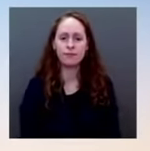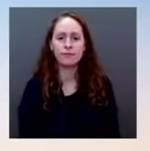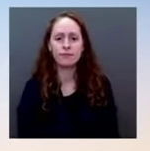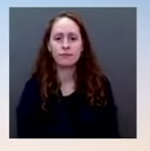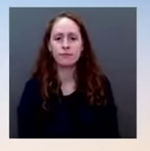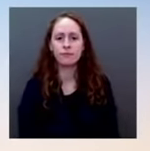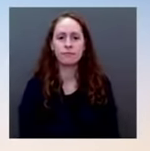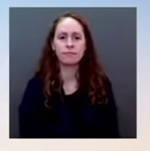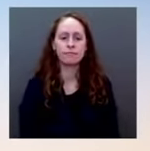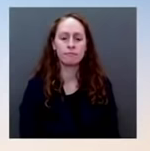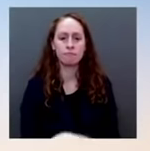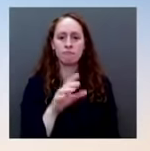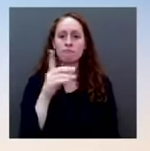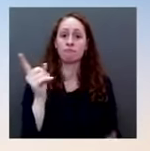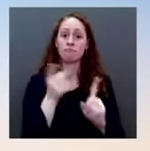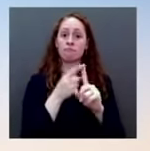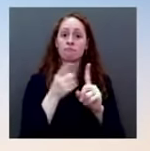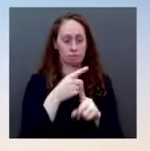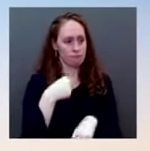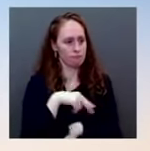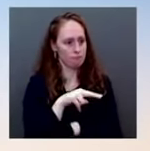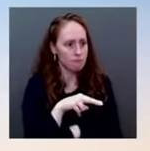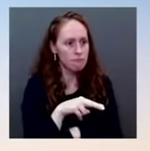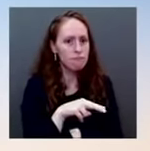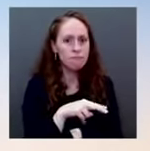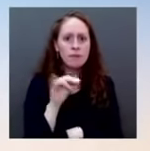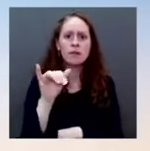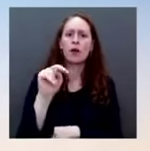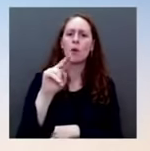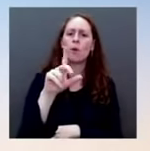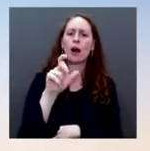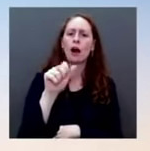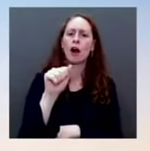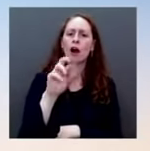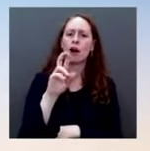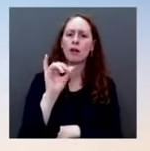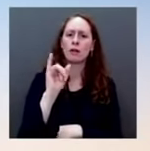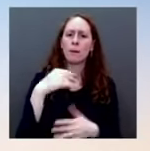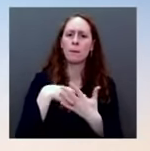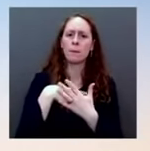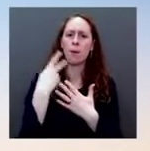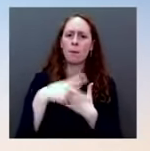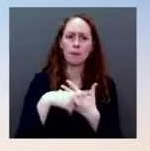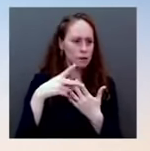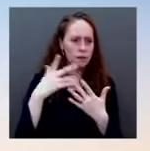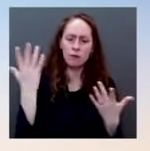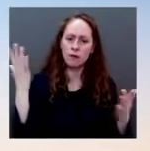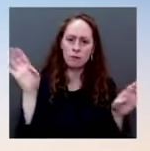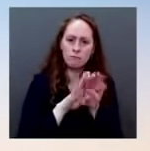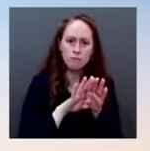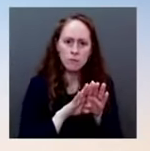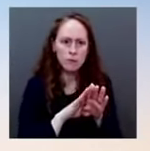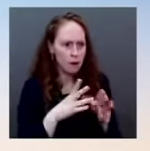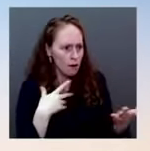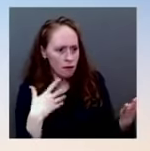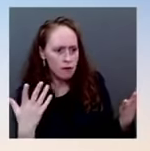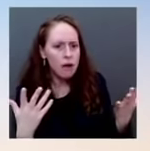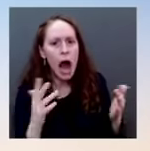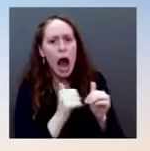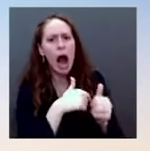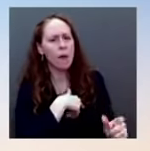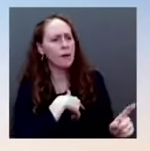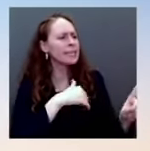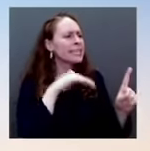of course, there are instances across administrations, Democrat and Republican alike, where sanctions have not achieved the full result. And